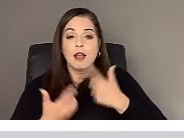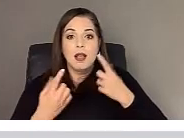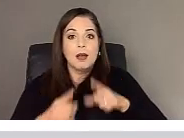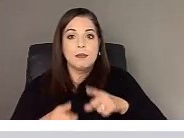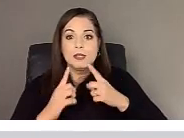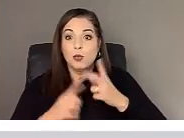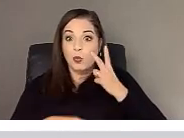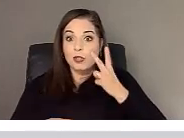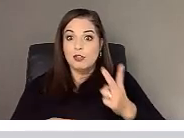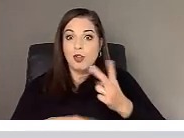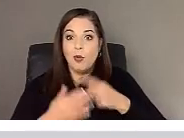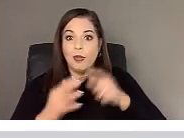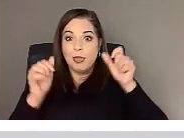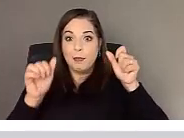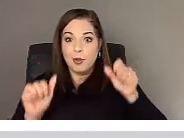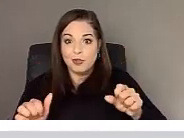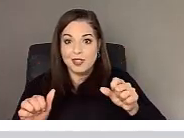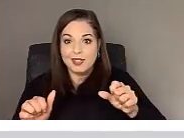saw what they posted.